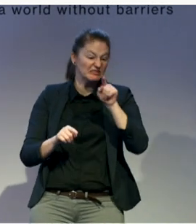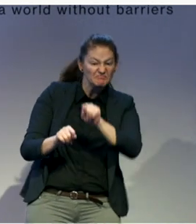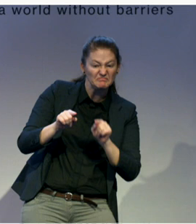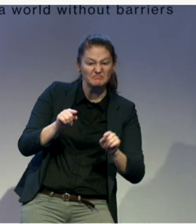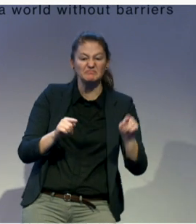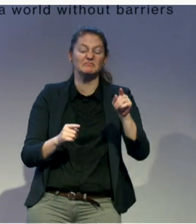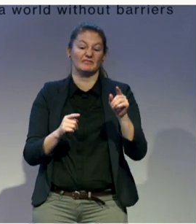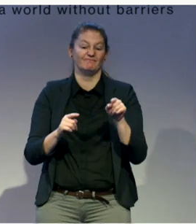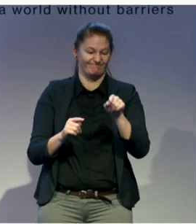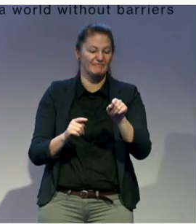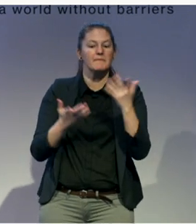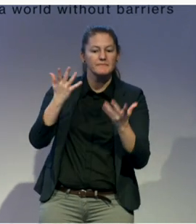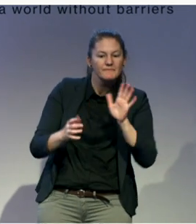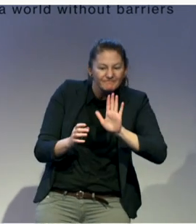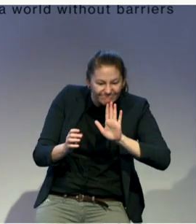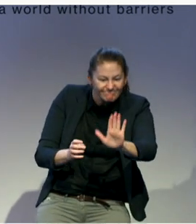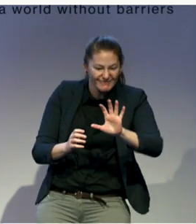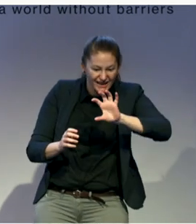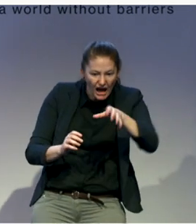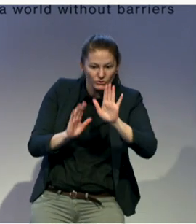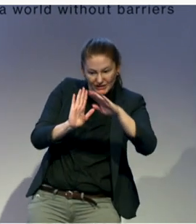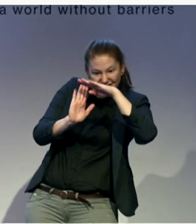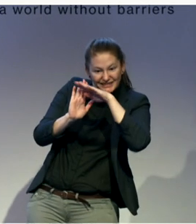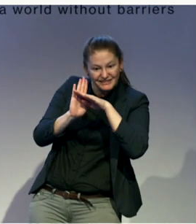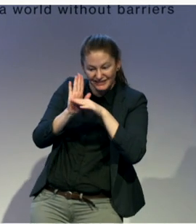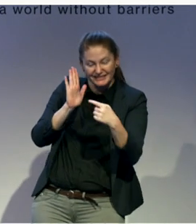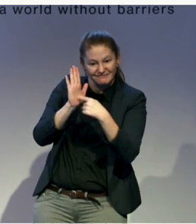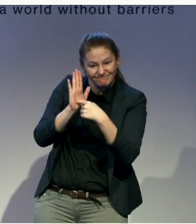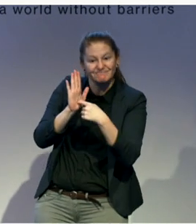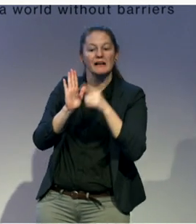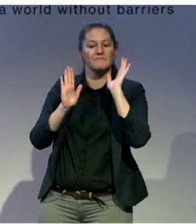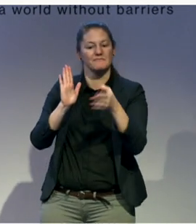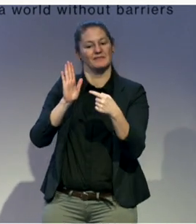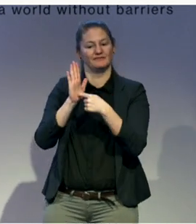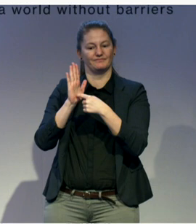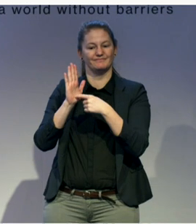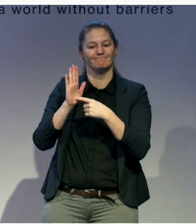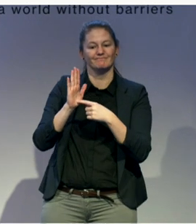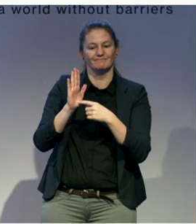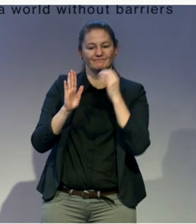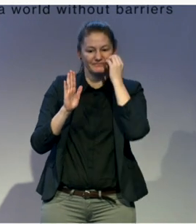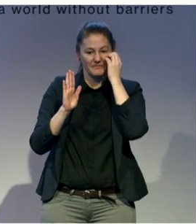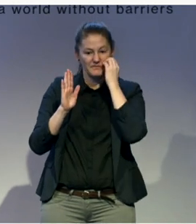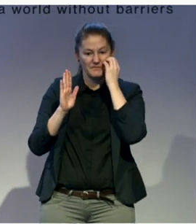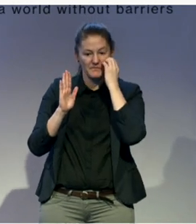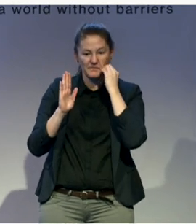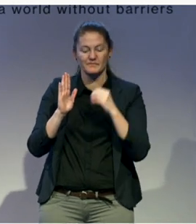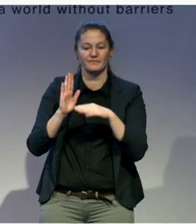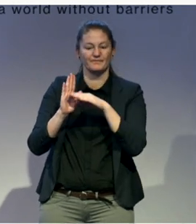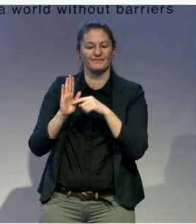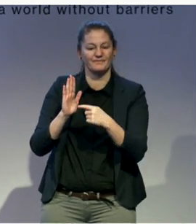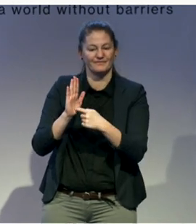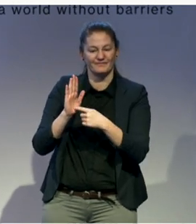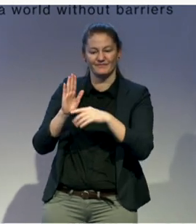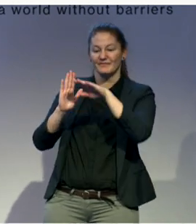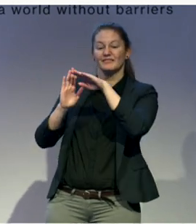affirming the rights of people with disabilities to elect and to be elected. Ghana has made great strides in incorporating technology